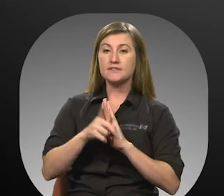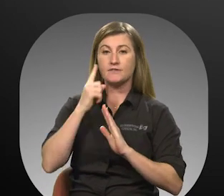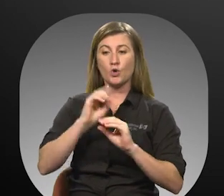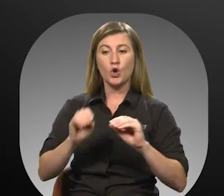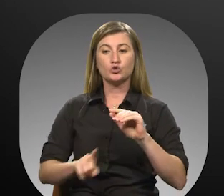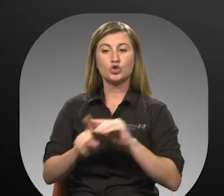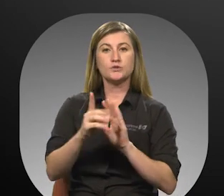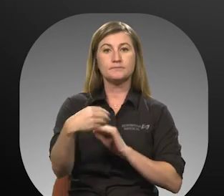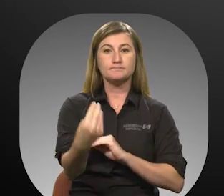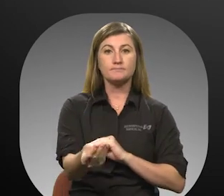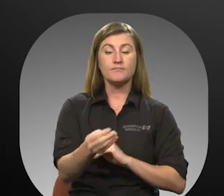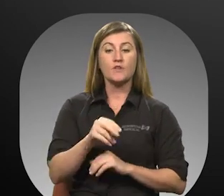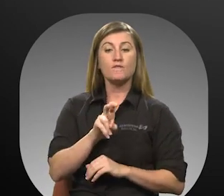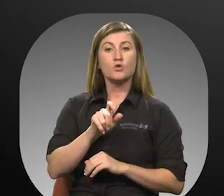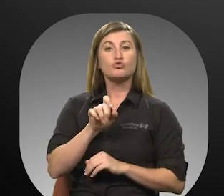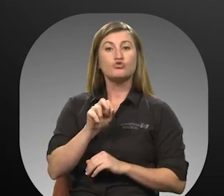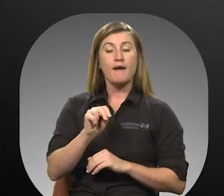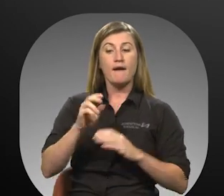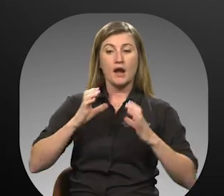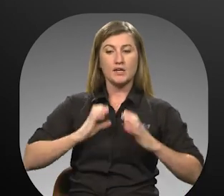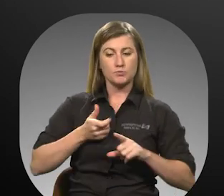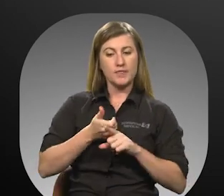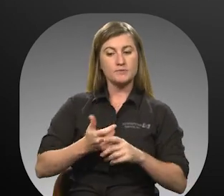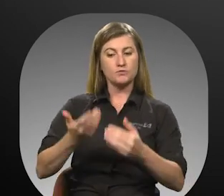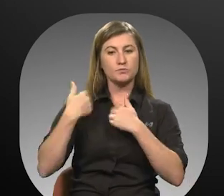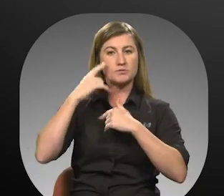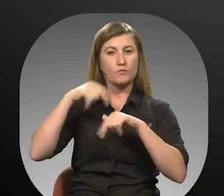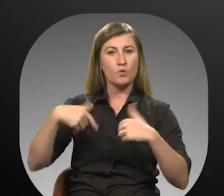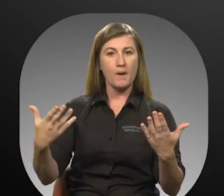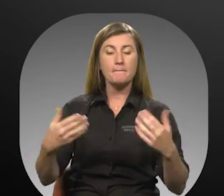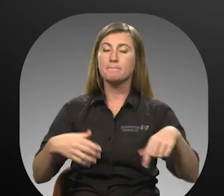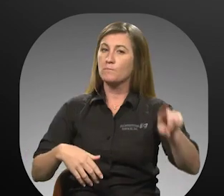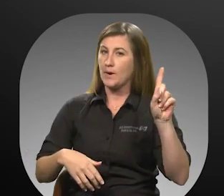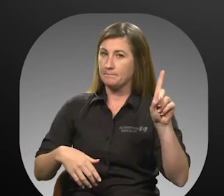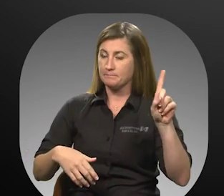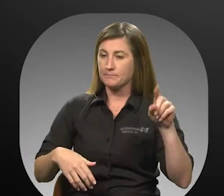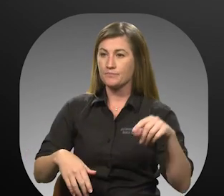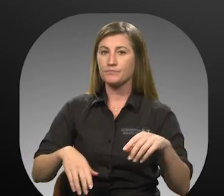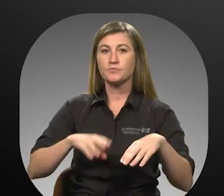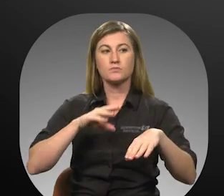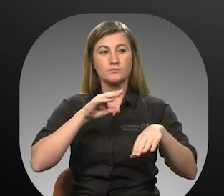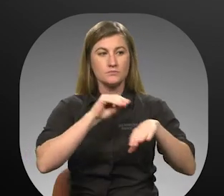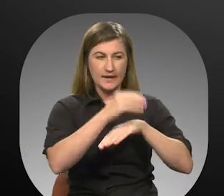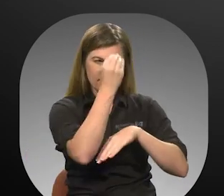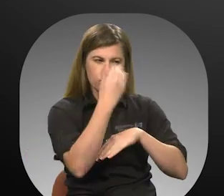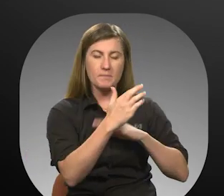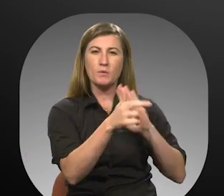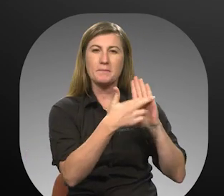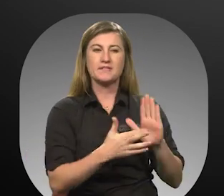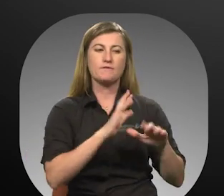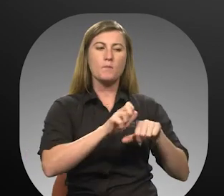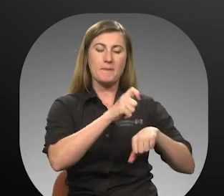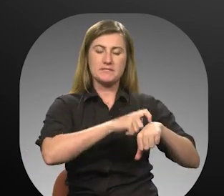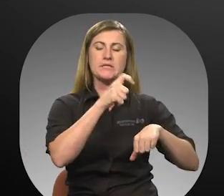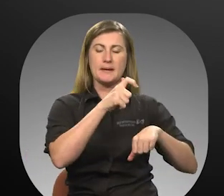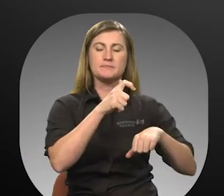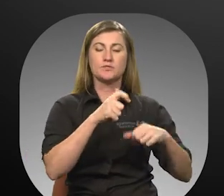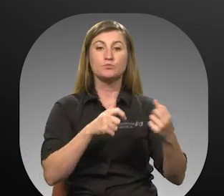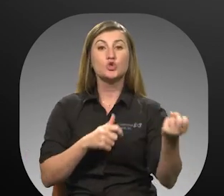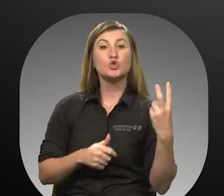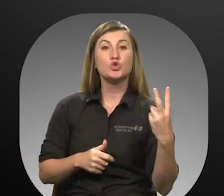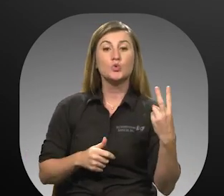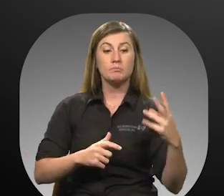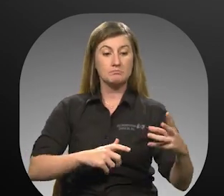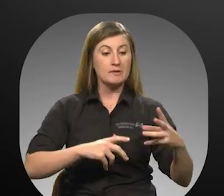no-shows Votran customers are responsible for 1. Advising the agent of appointment times 2.